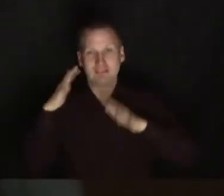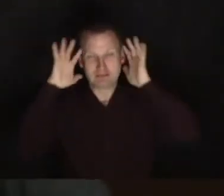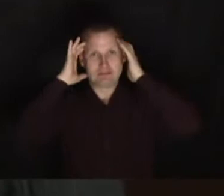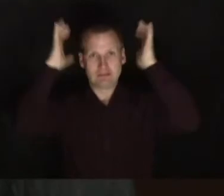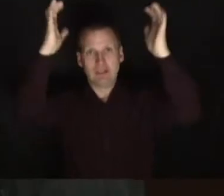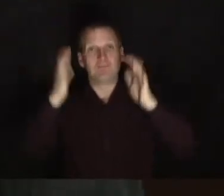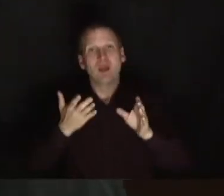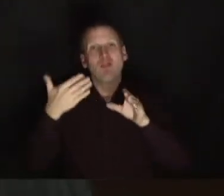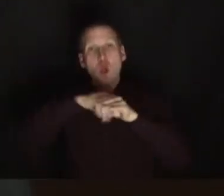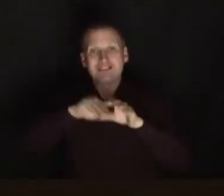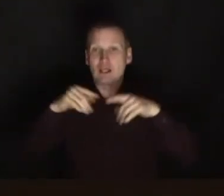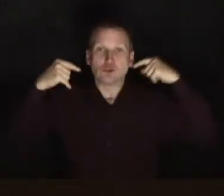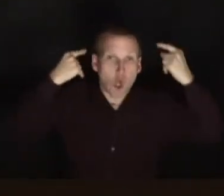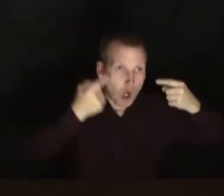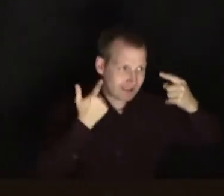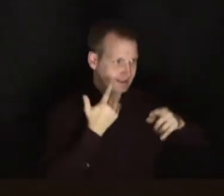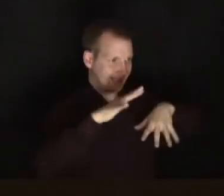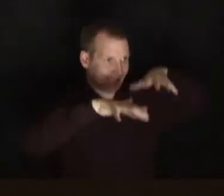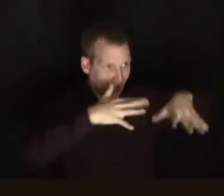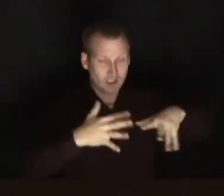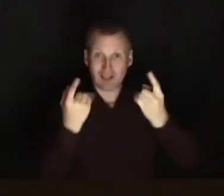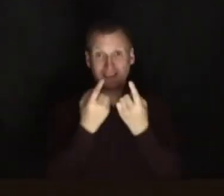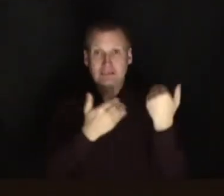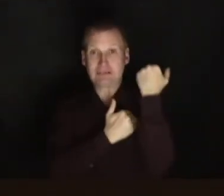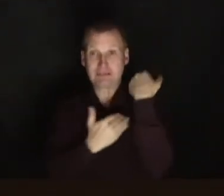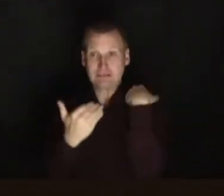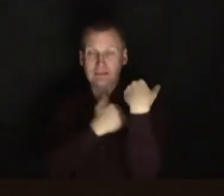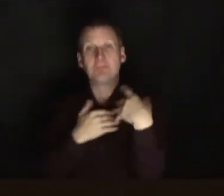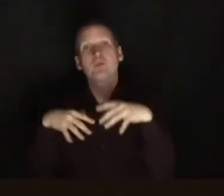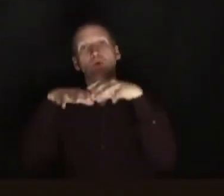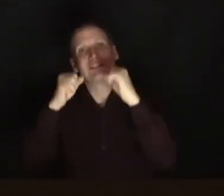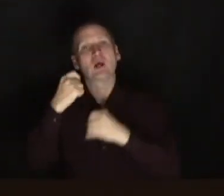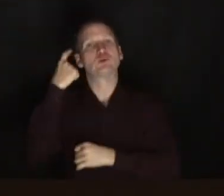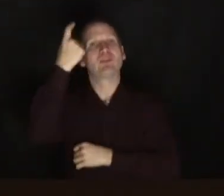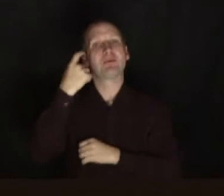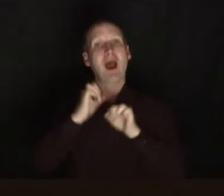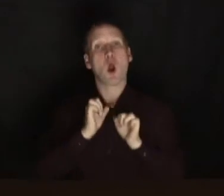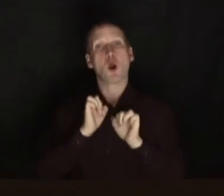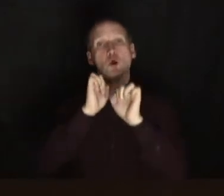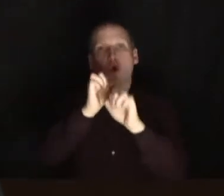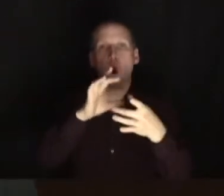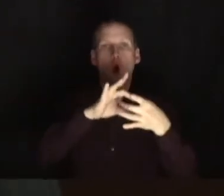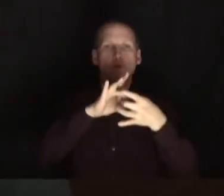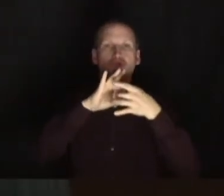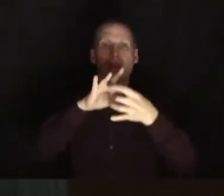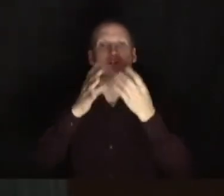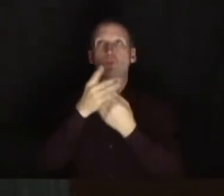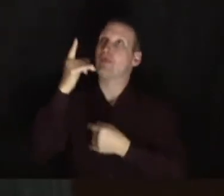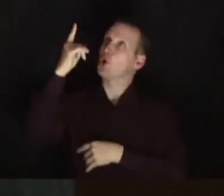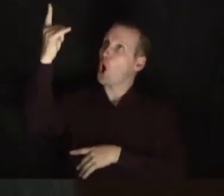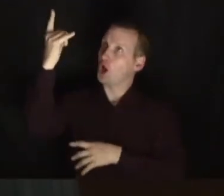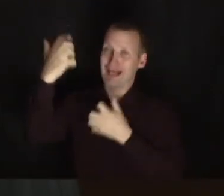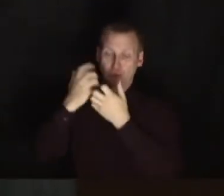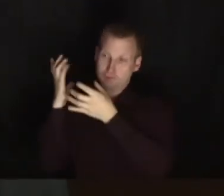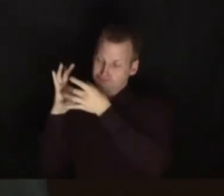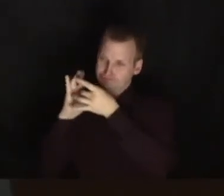context with all that noise with all that chaos going on to start to think about your own relationship with God and investing in that